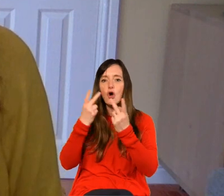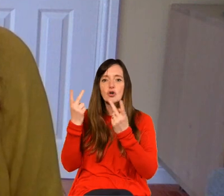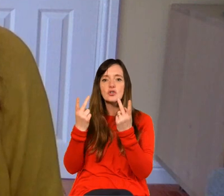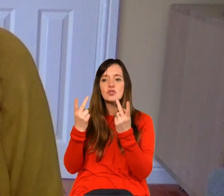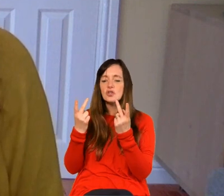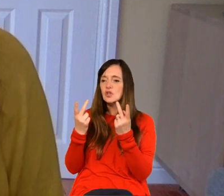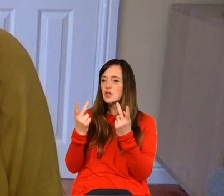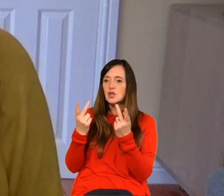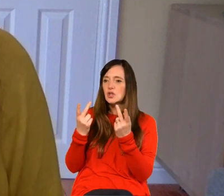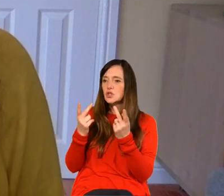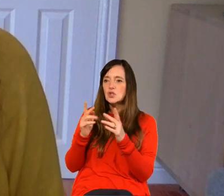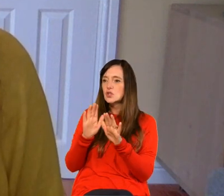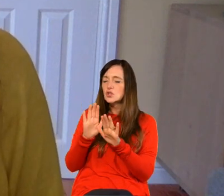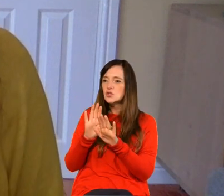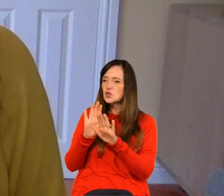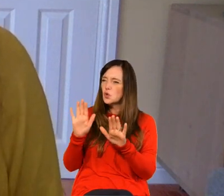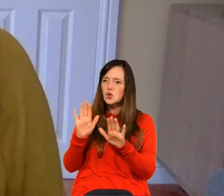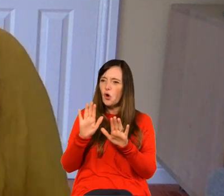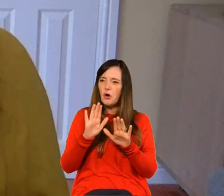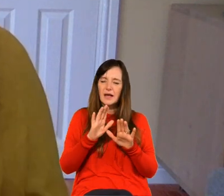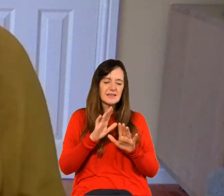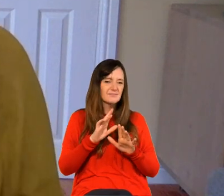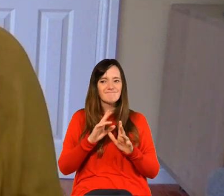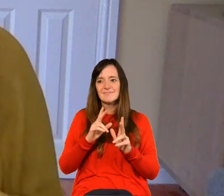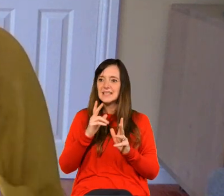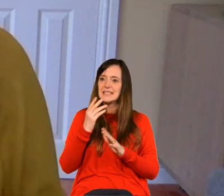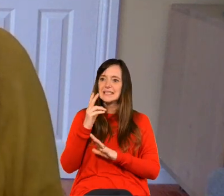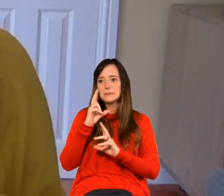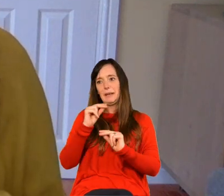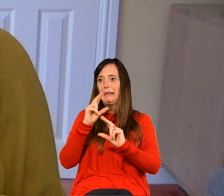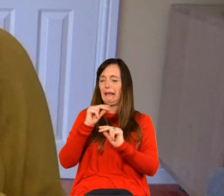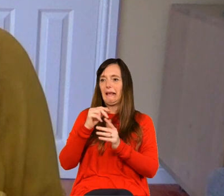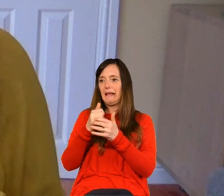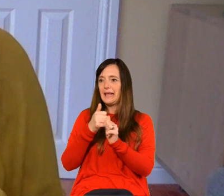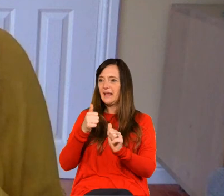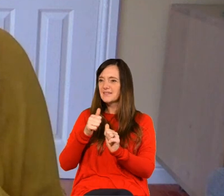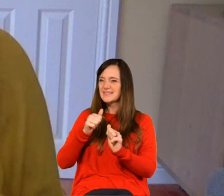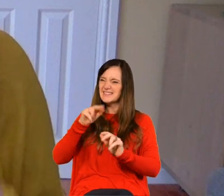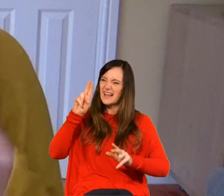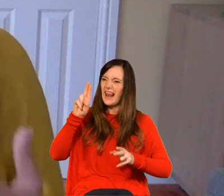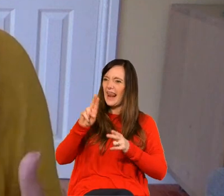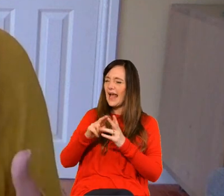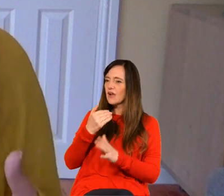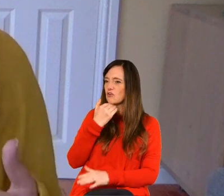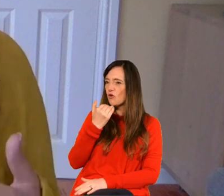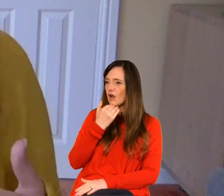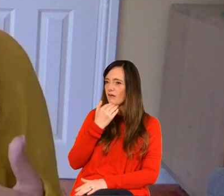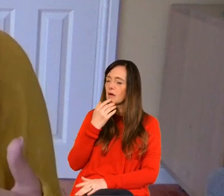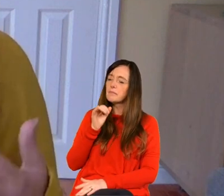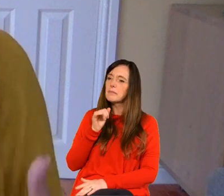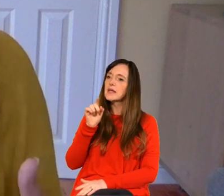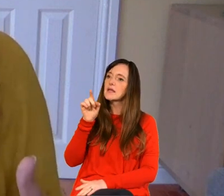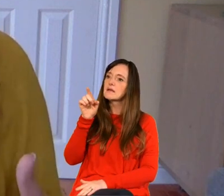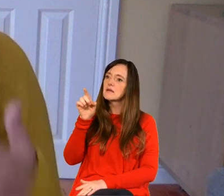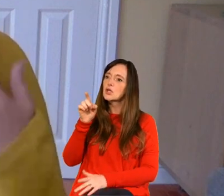you're lacking a speaking gift so to speak i wonder if there's a way in which you could cultivate your writing so as to give you confidence when it comes